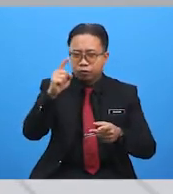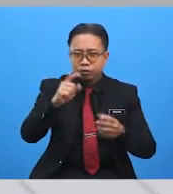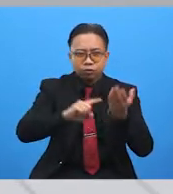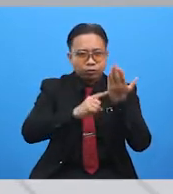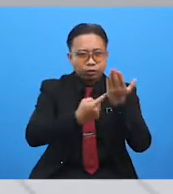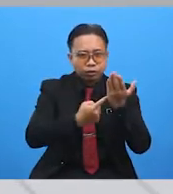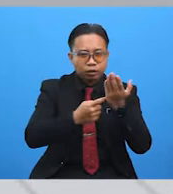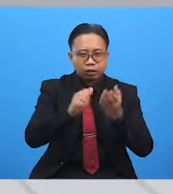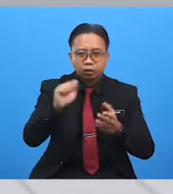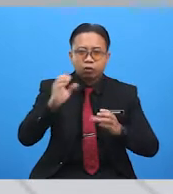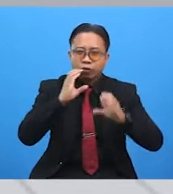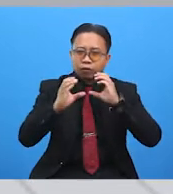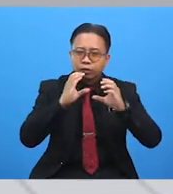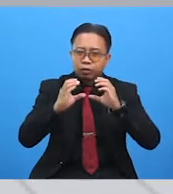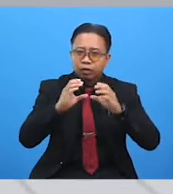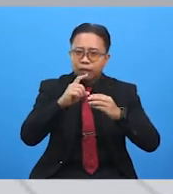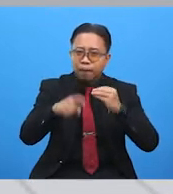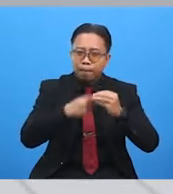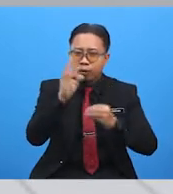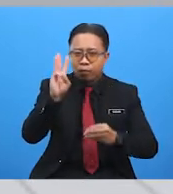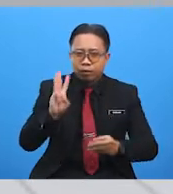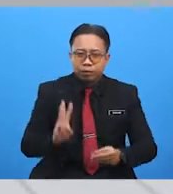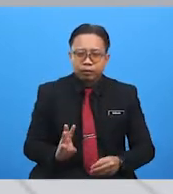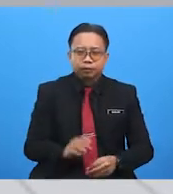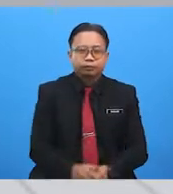a conversation about weather.